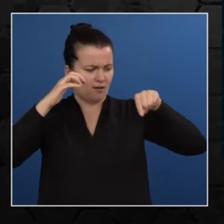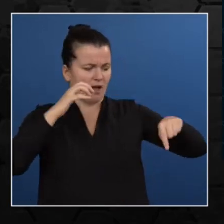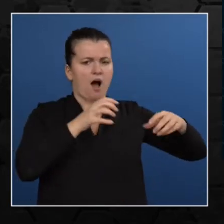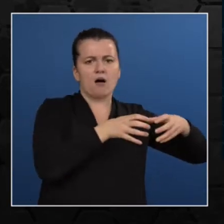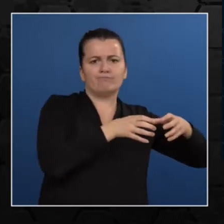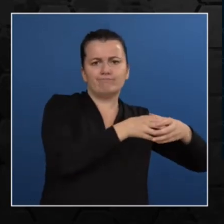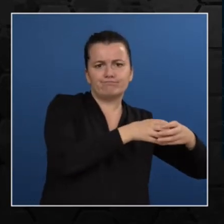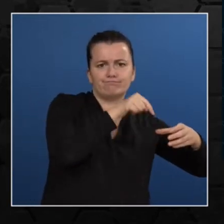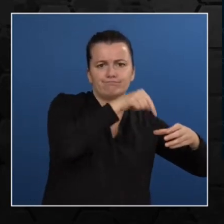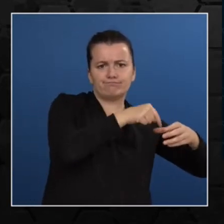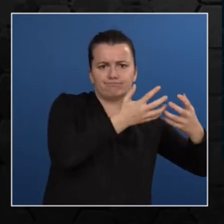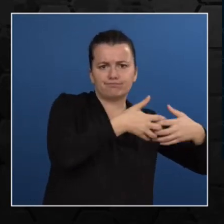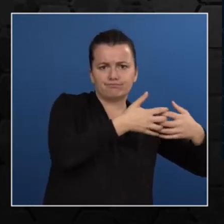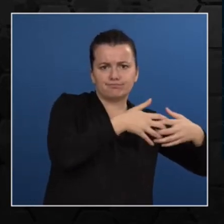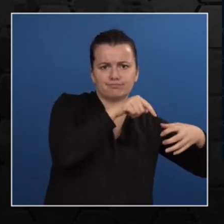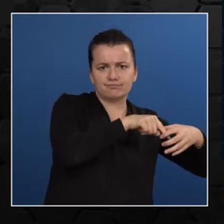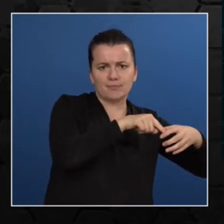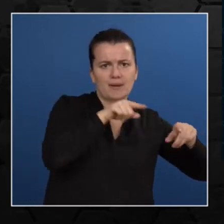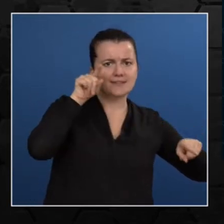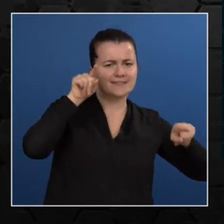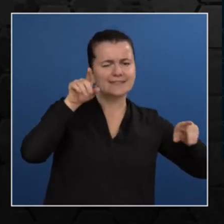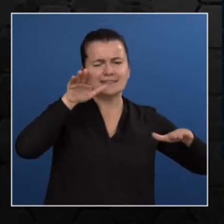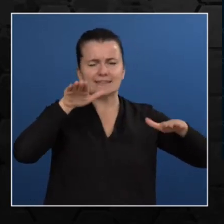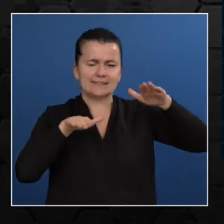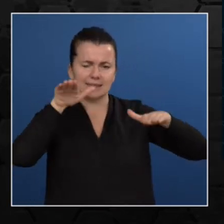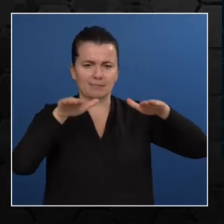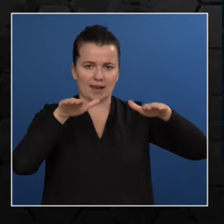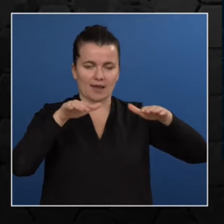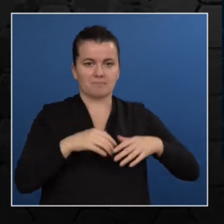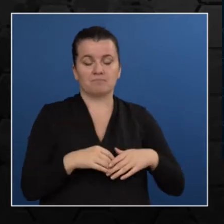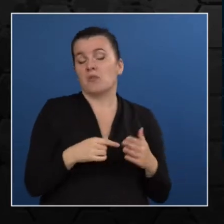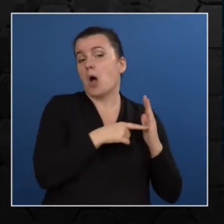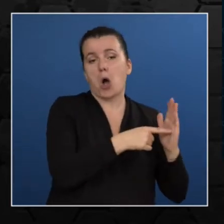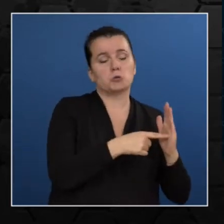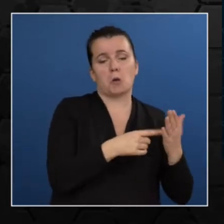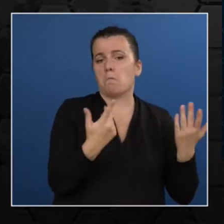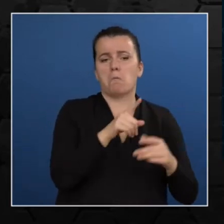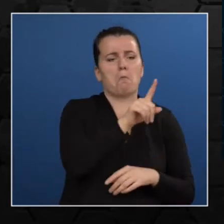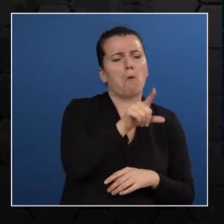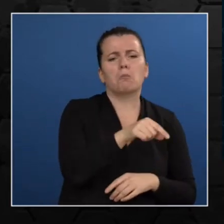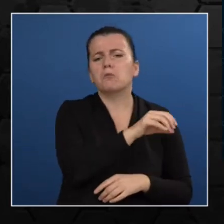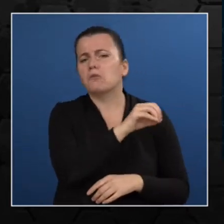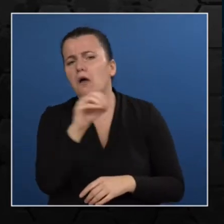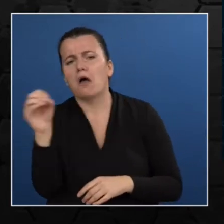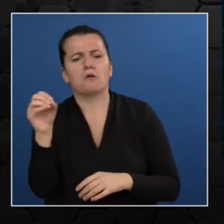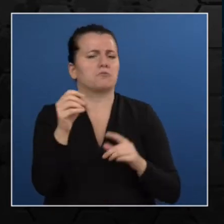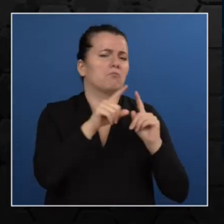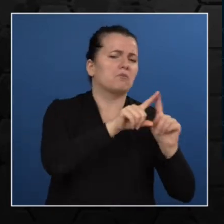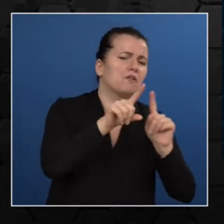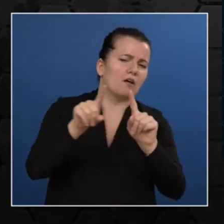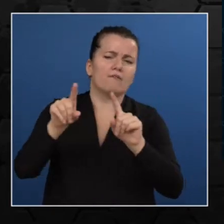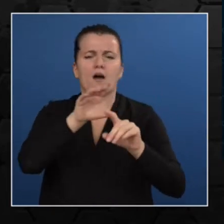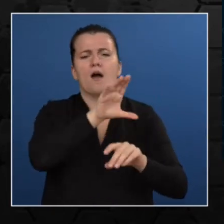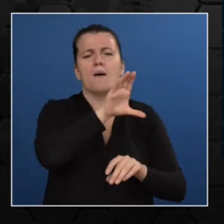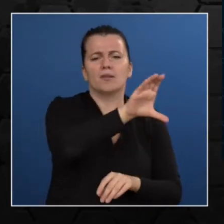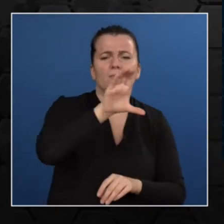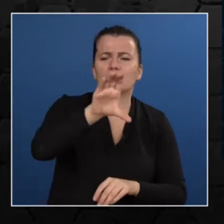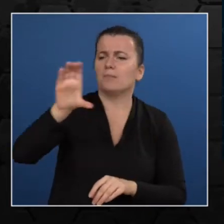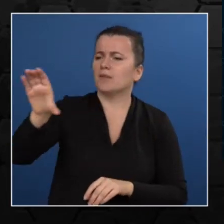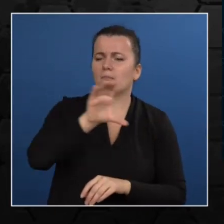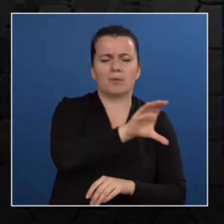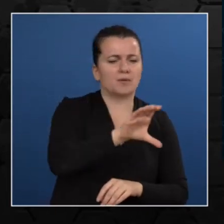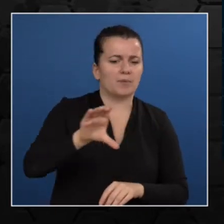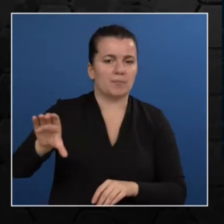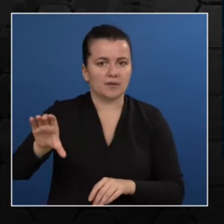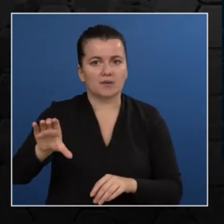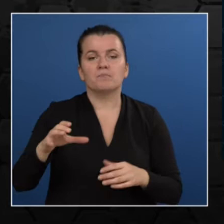This means that we can classify thousands of images at an instant and also we can translate all the different handwritings